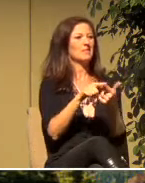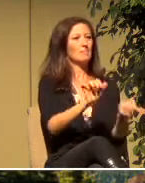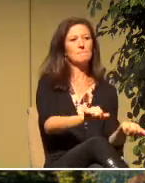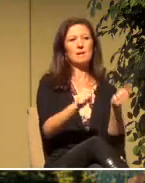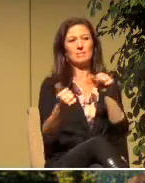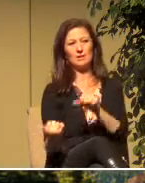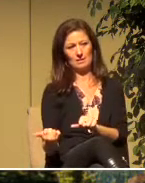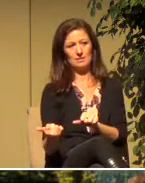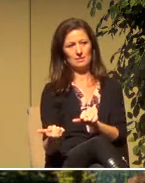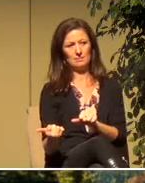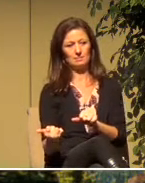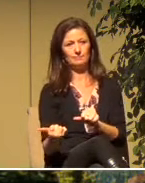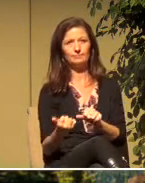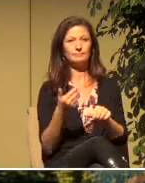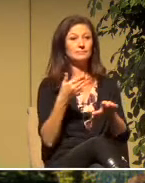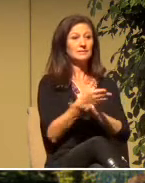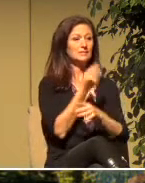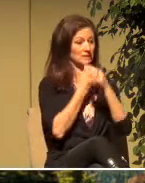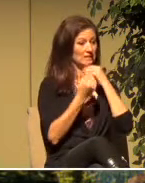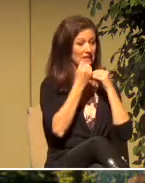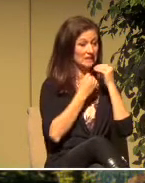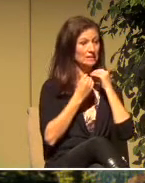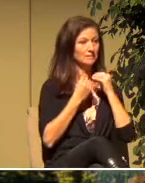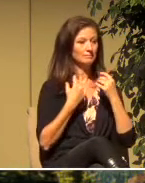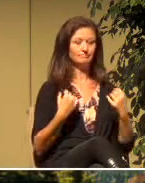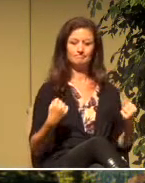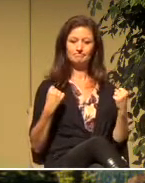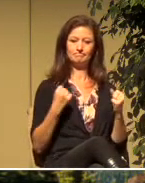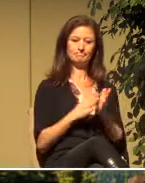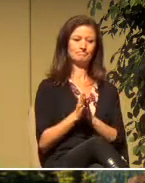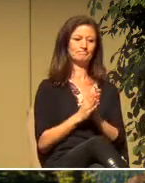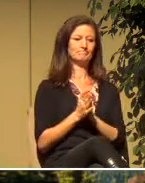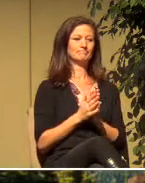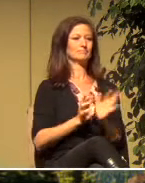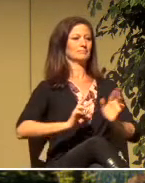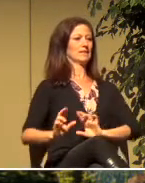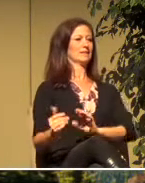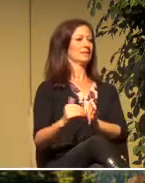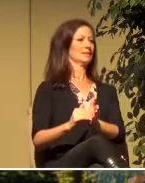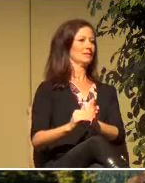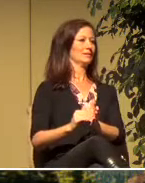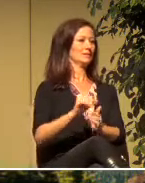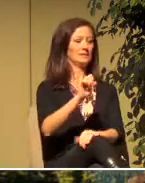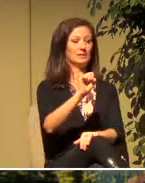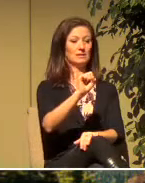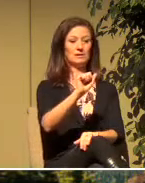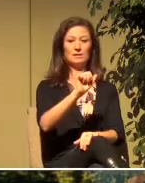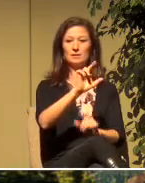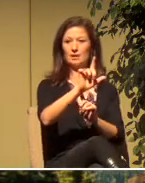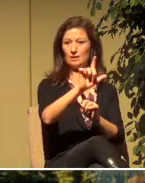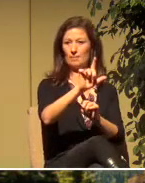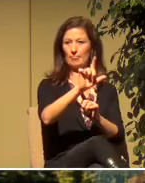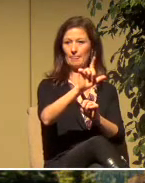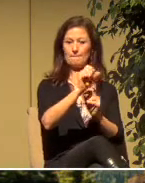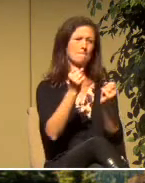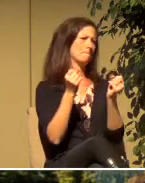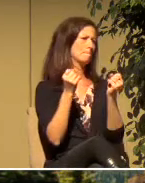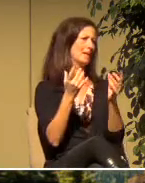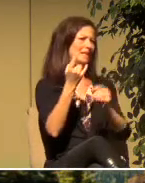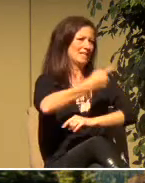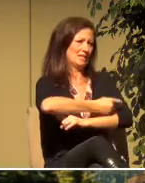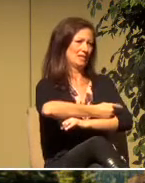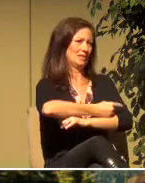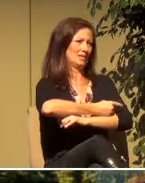And after taking some food, he regained his strength. Saul spent several days with the disciples in Damascus.